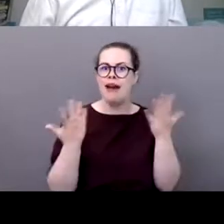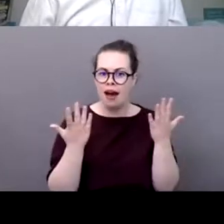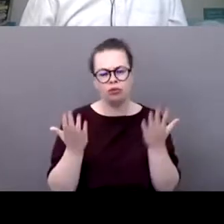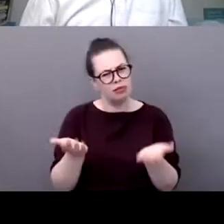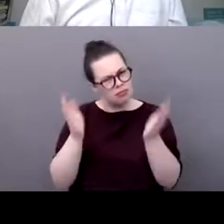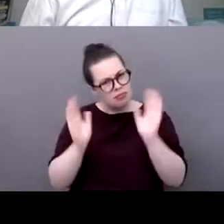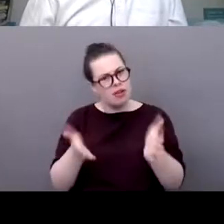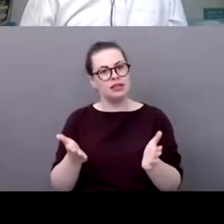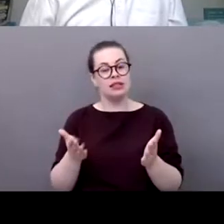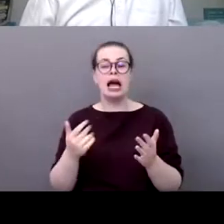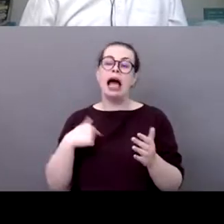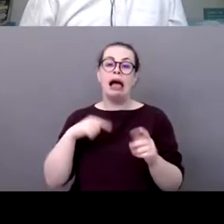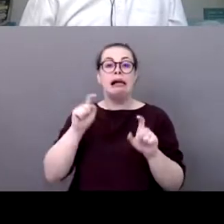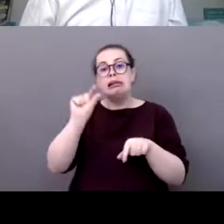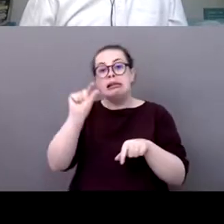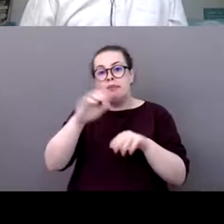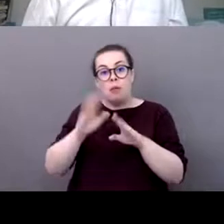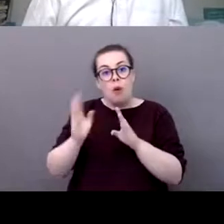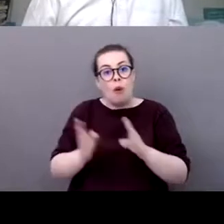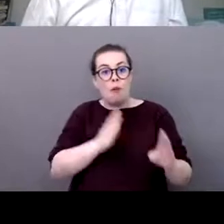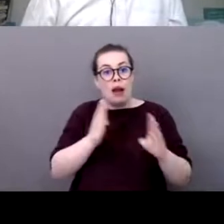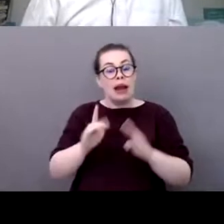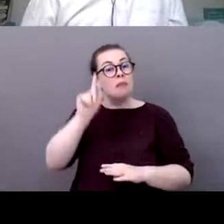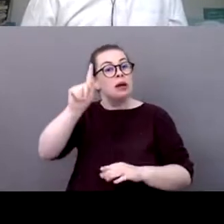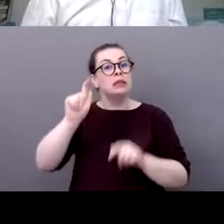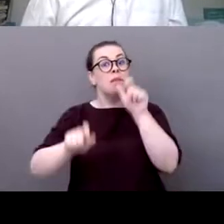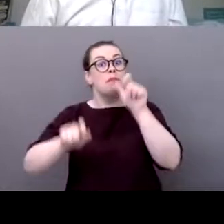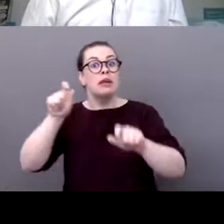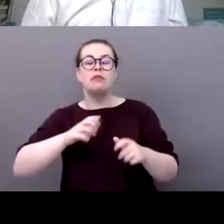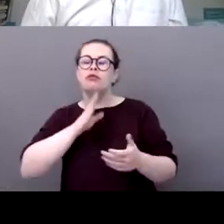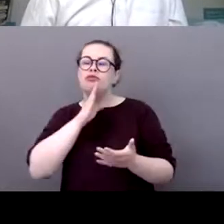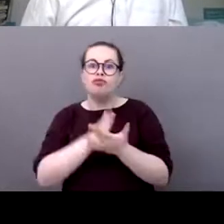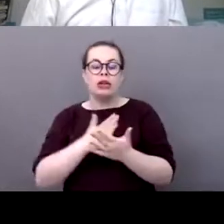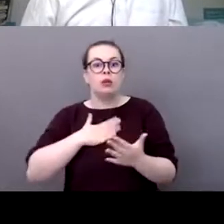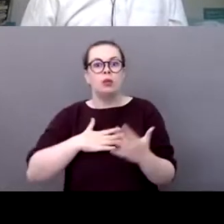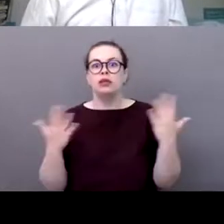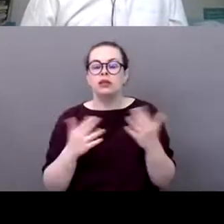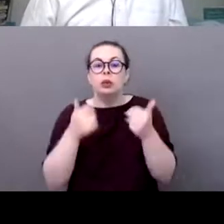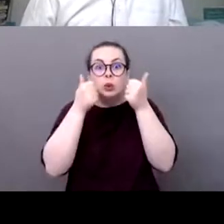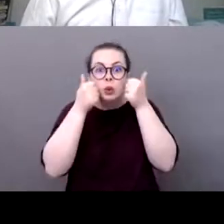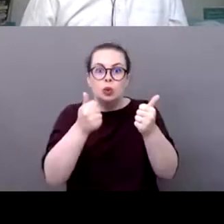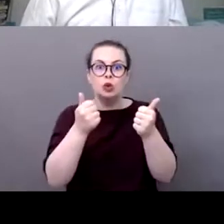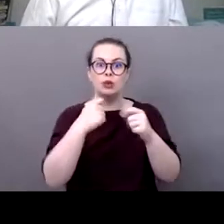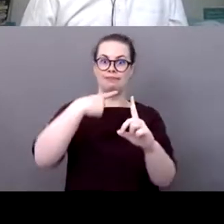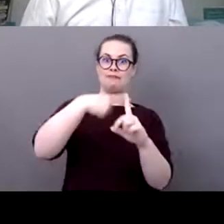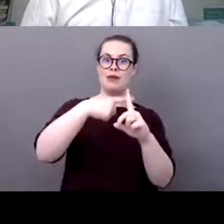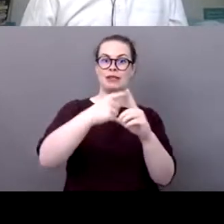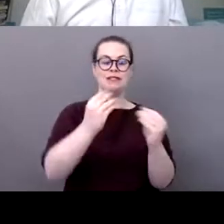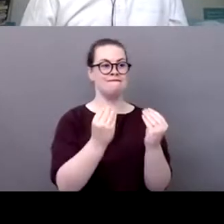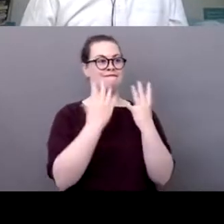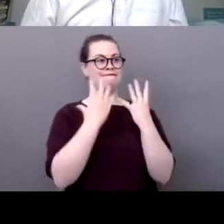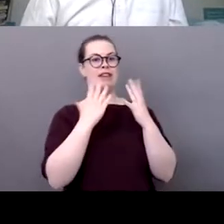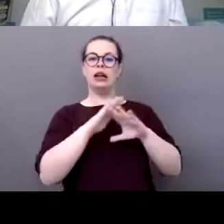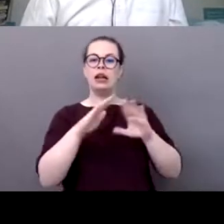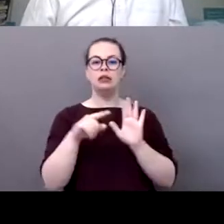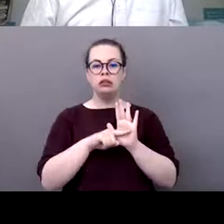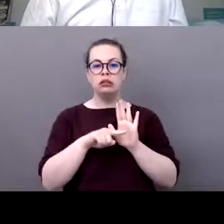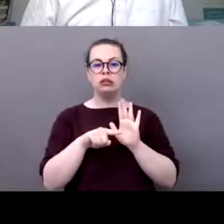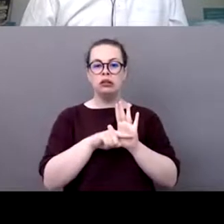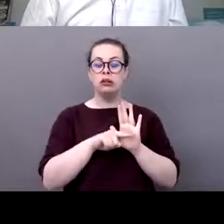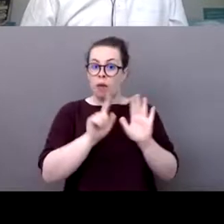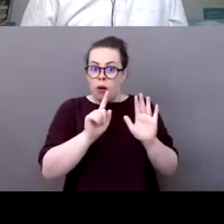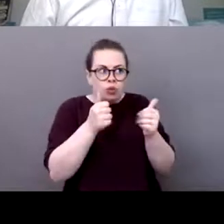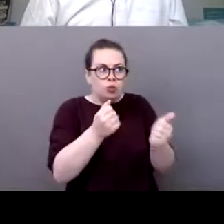people are interested they are thirsty about good information positive information and i think nature is a perfect you know source